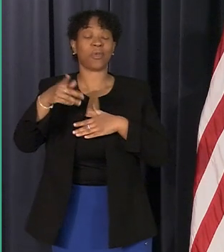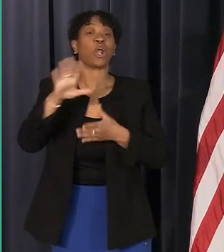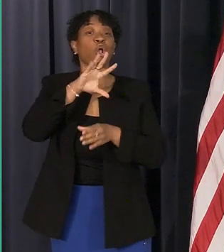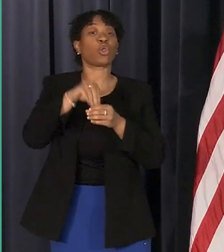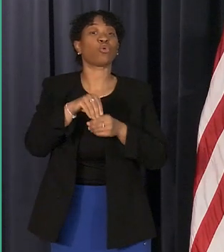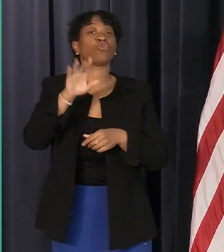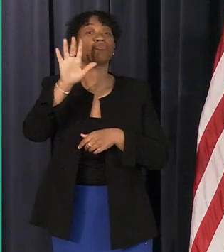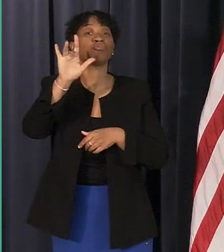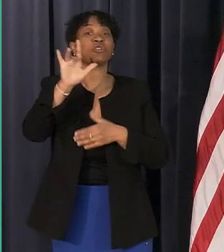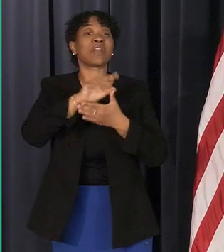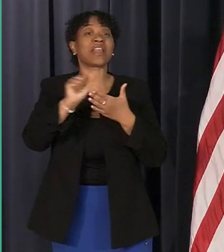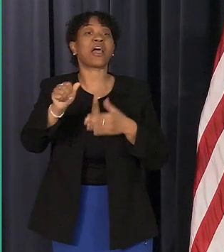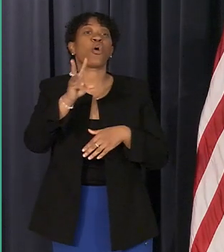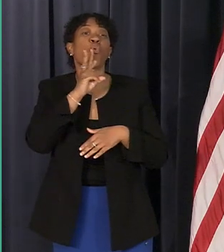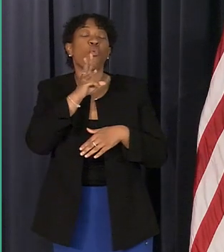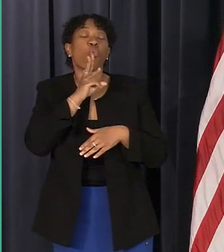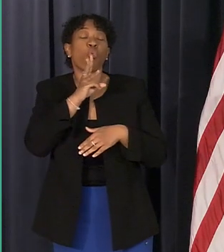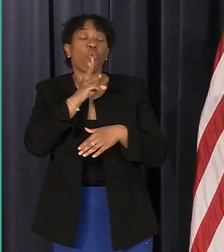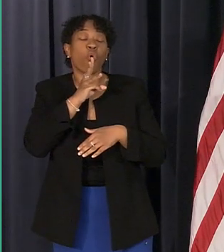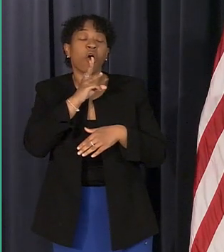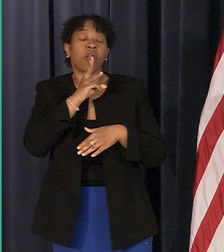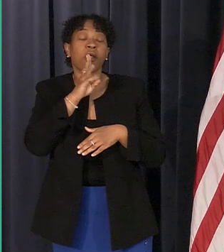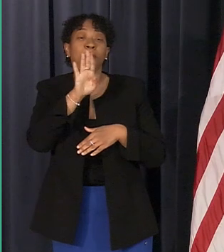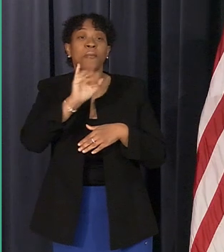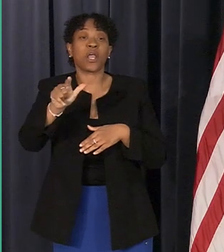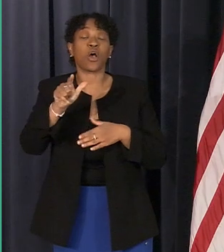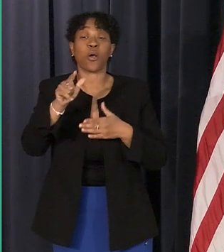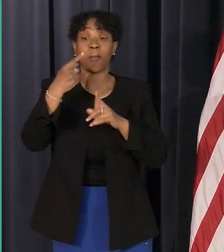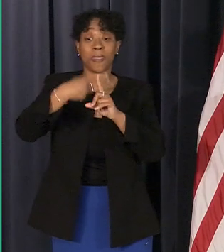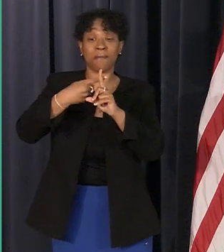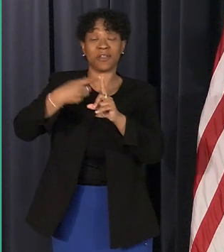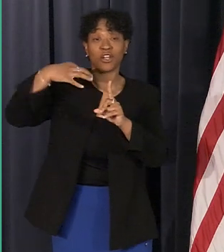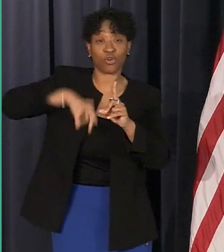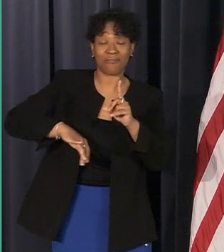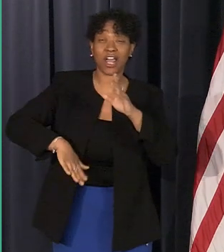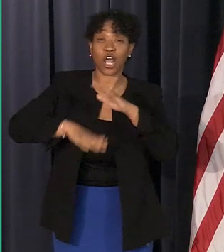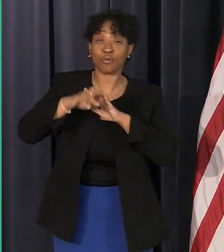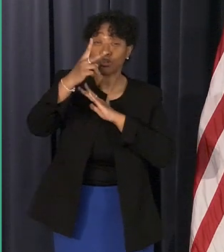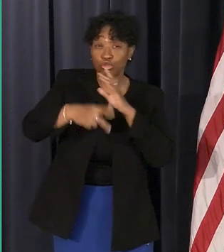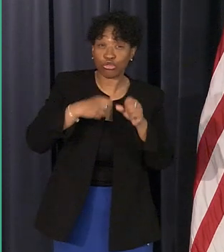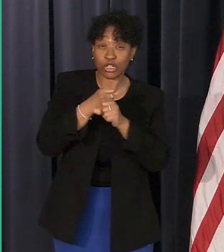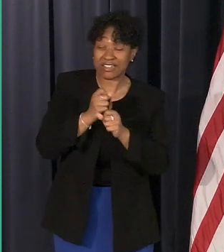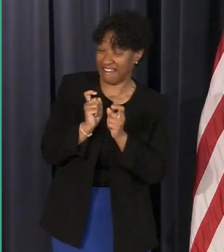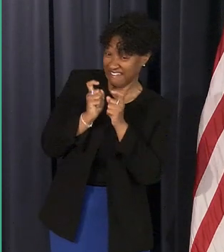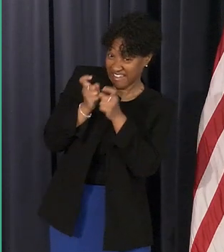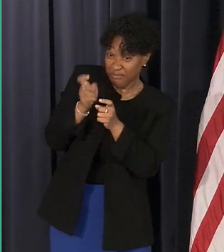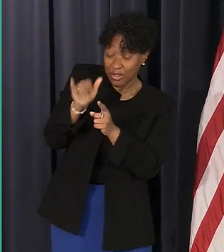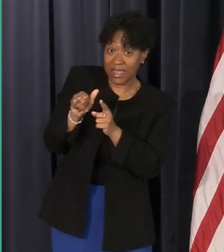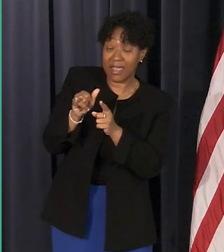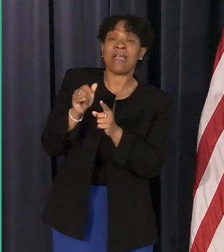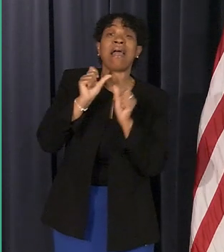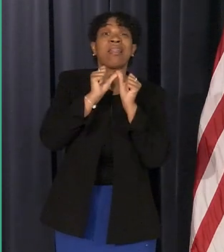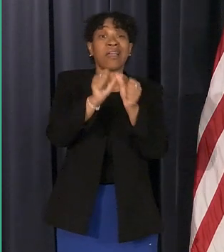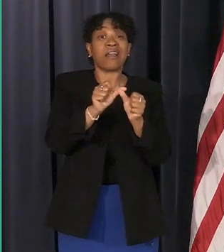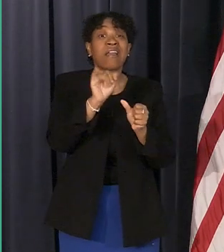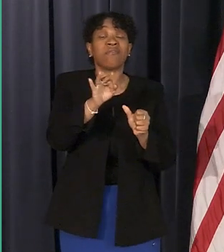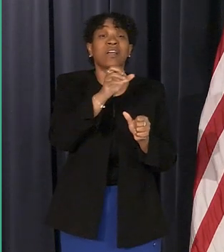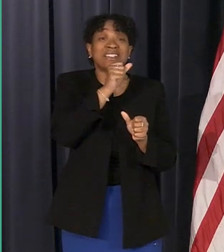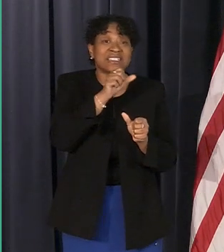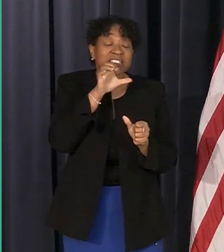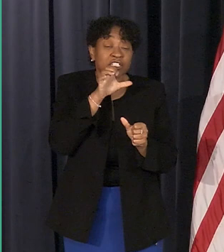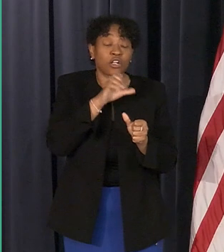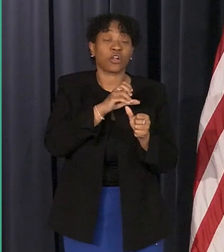water bill monthly credit for up to two years lifetime if you're a senior